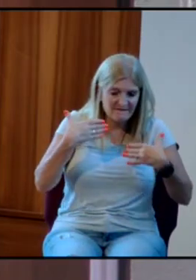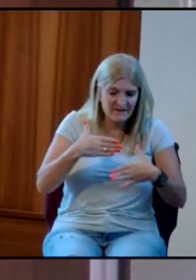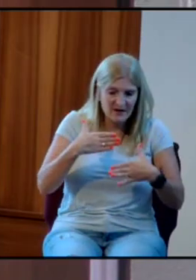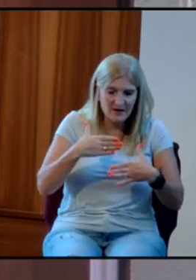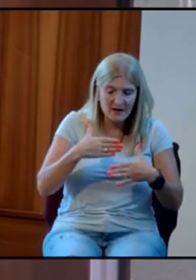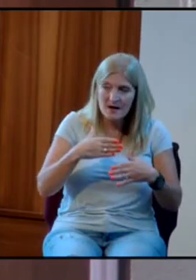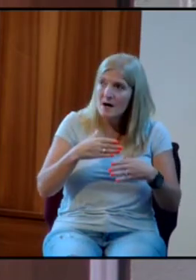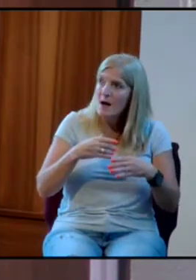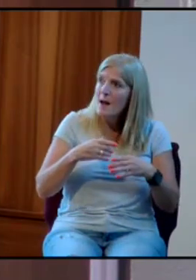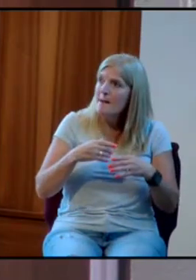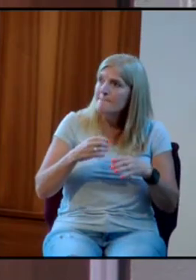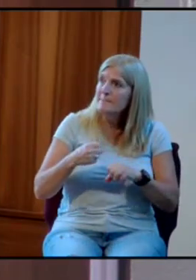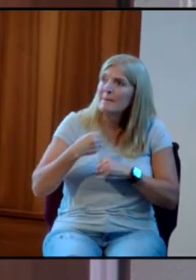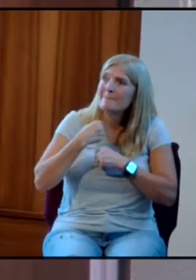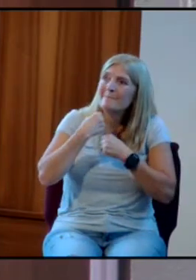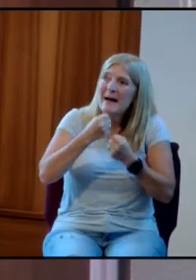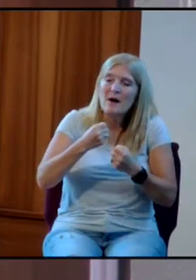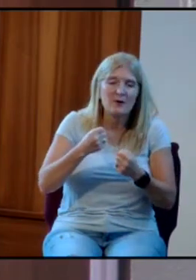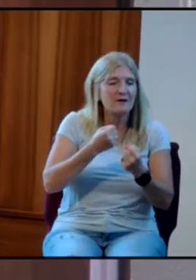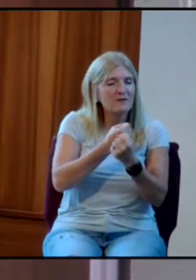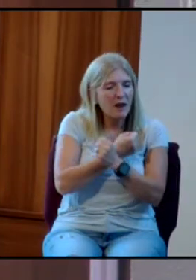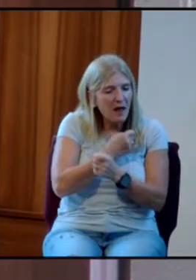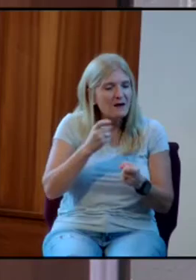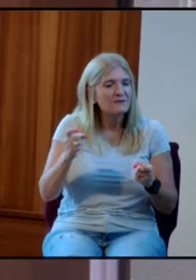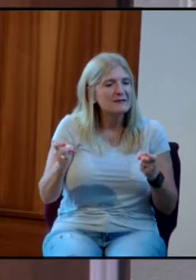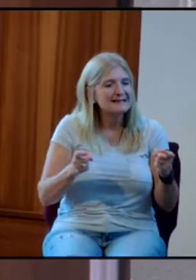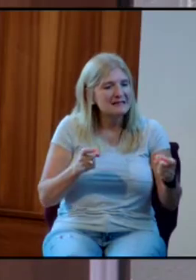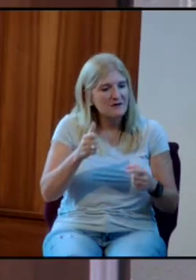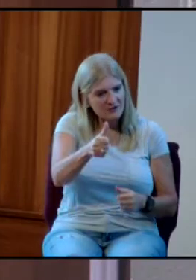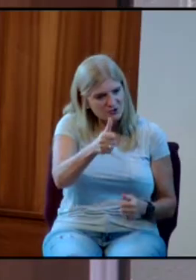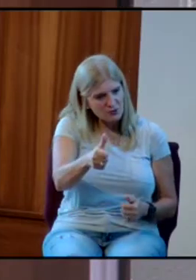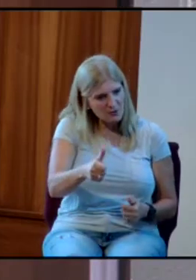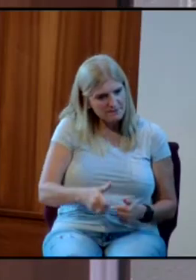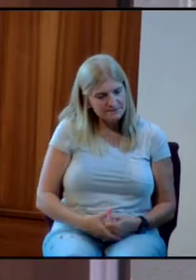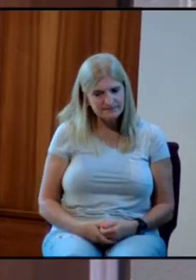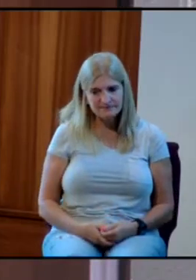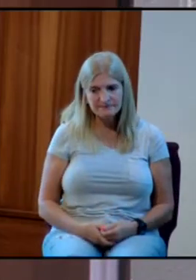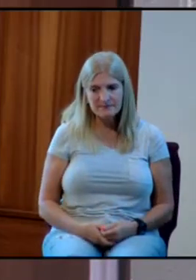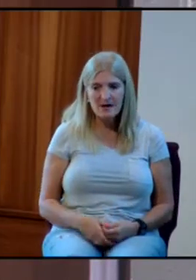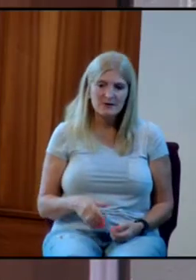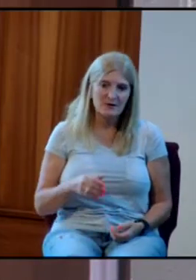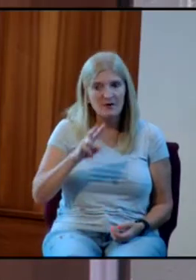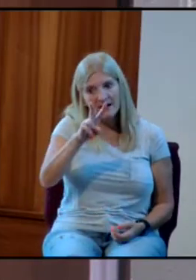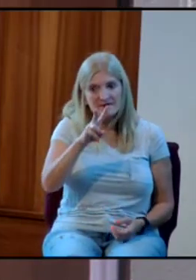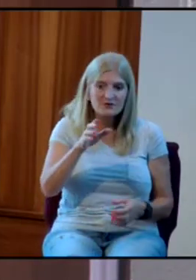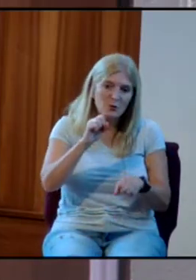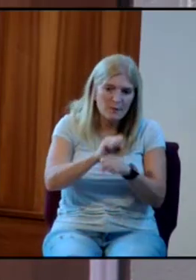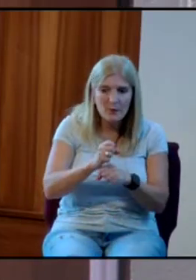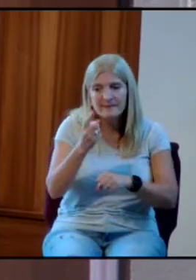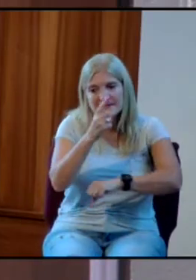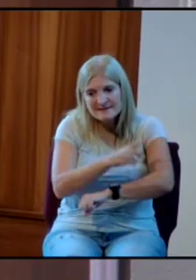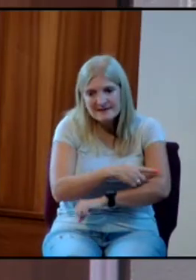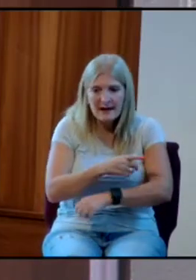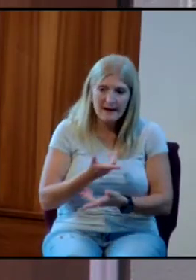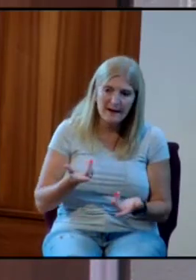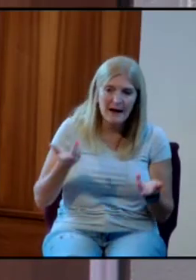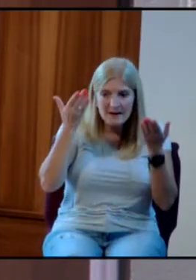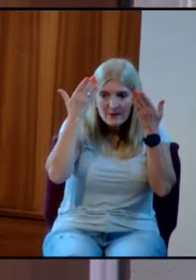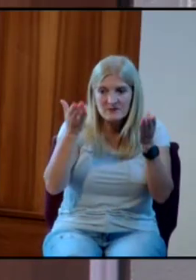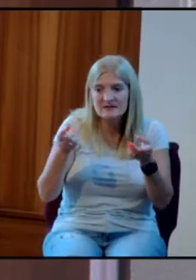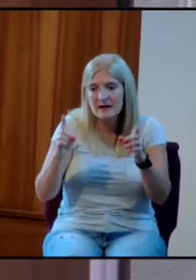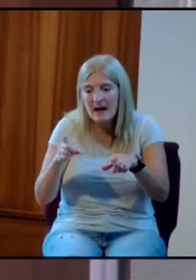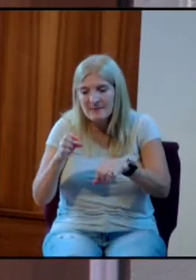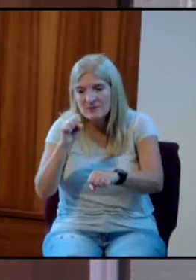a good verse to say to yourself. I got hard stuff to do today. I got two appointments that I really don't want to do. They could go either way,